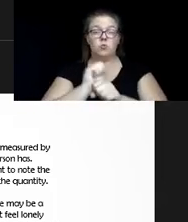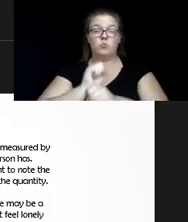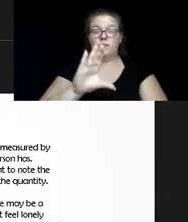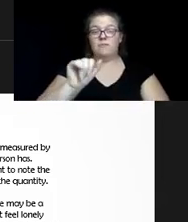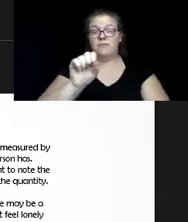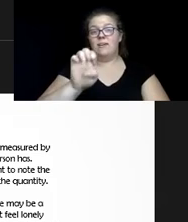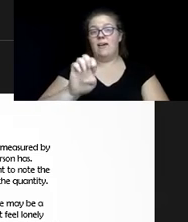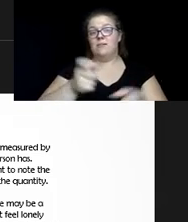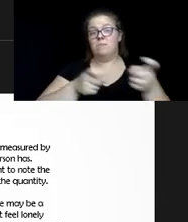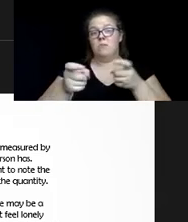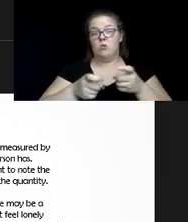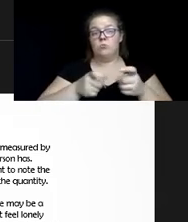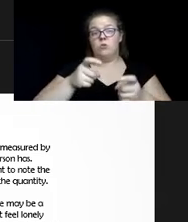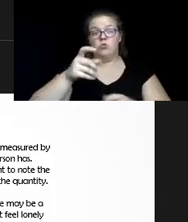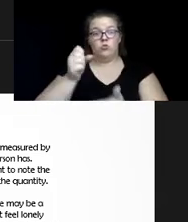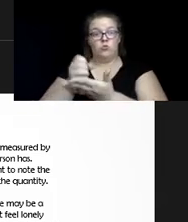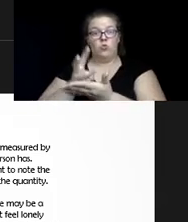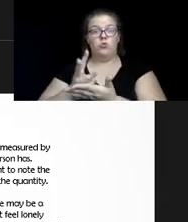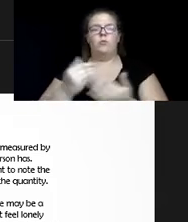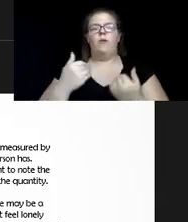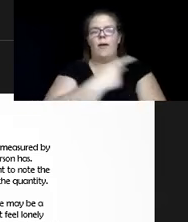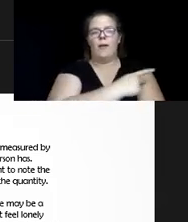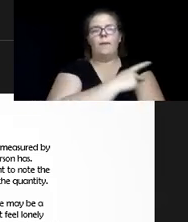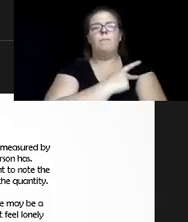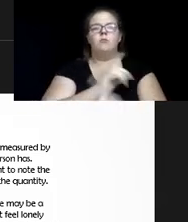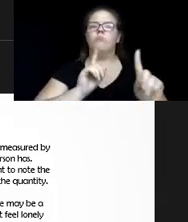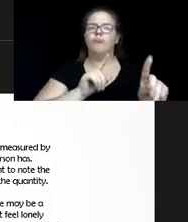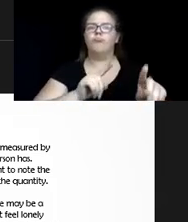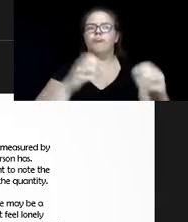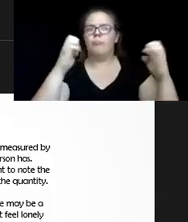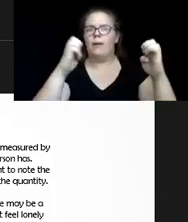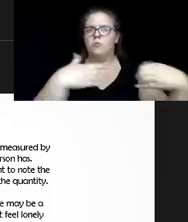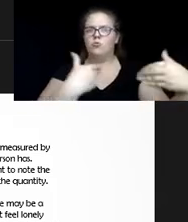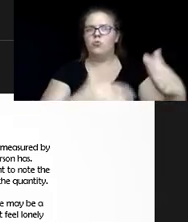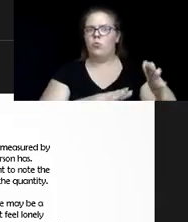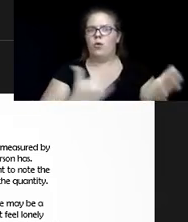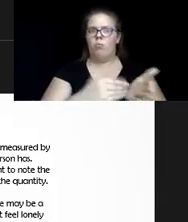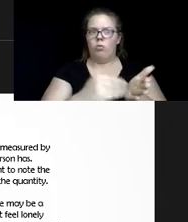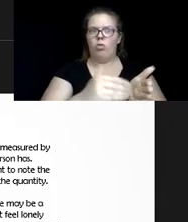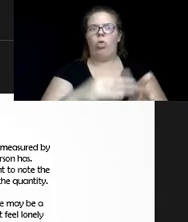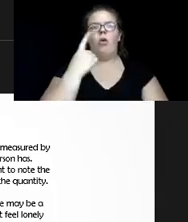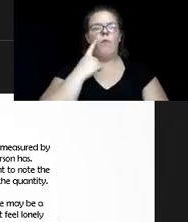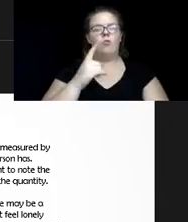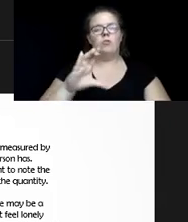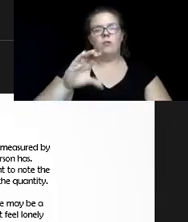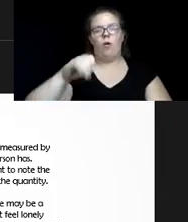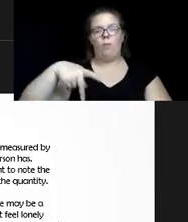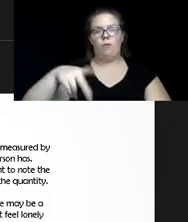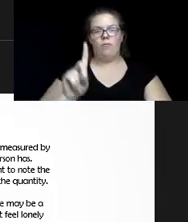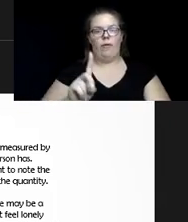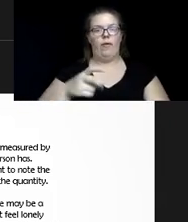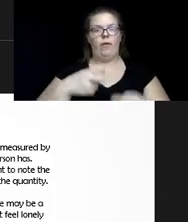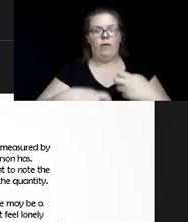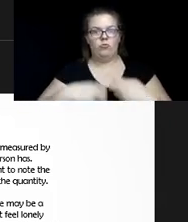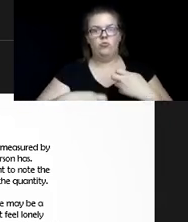work, we had a patient that kept coming to the ED for maybe some COPD issues and just repeated